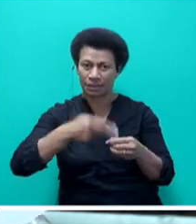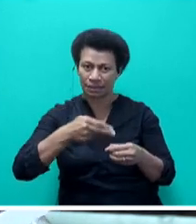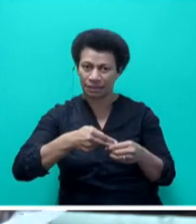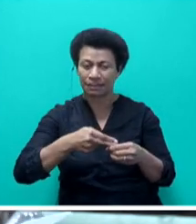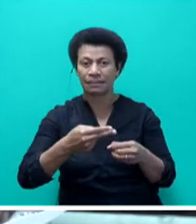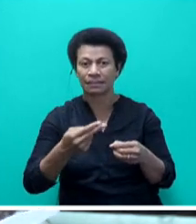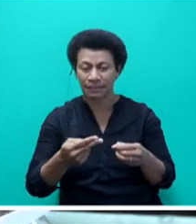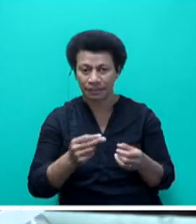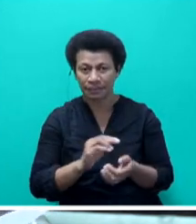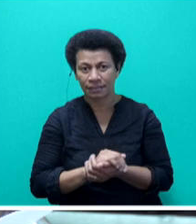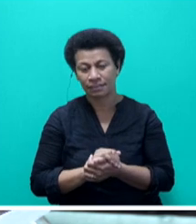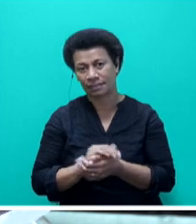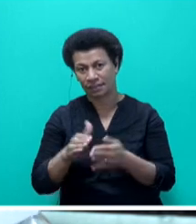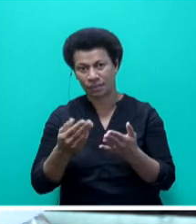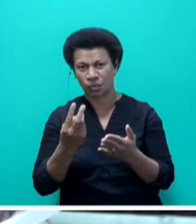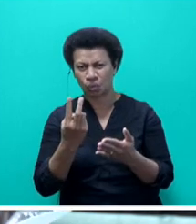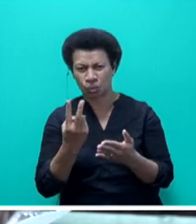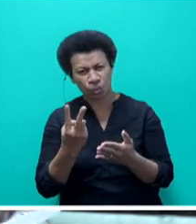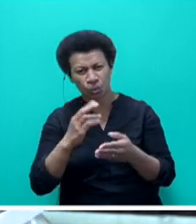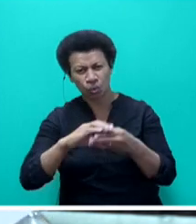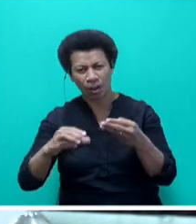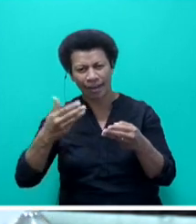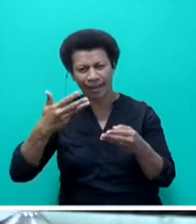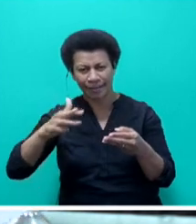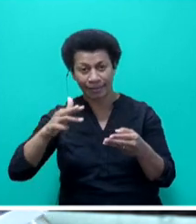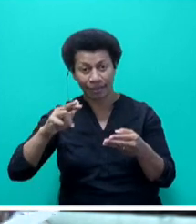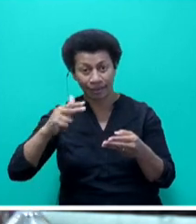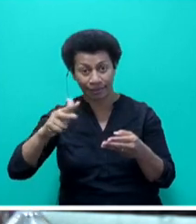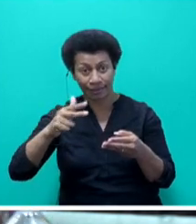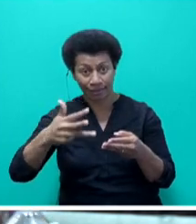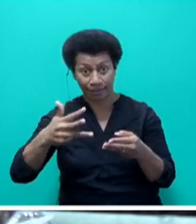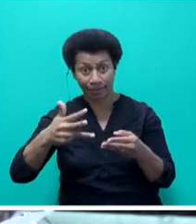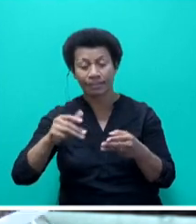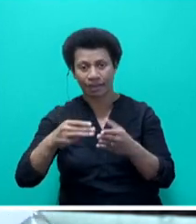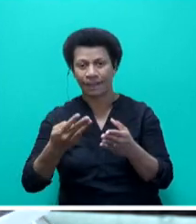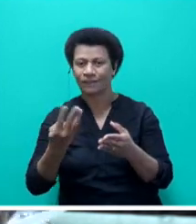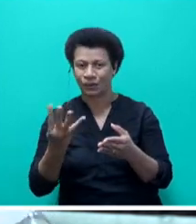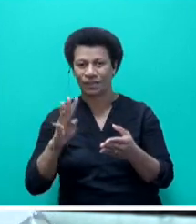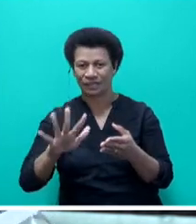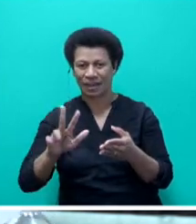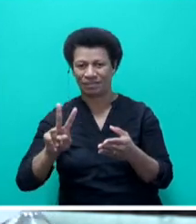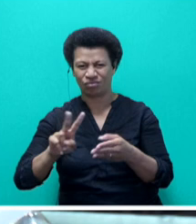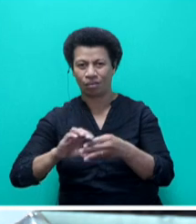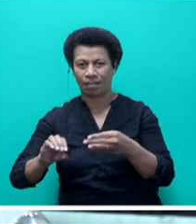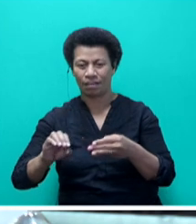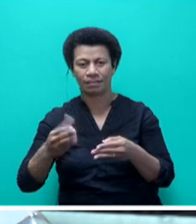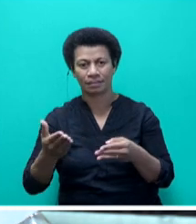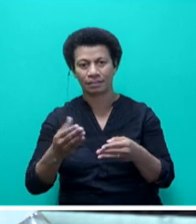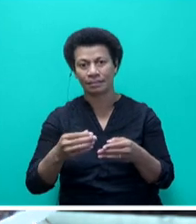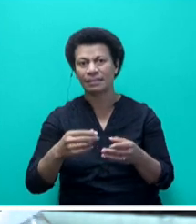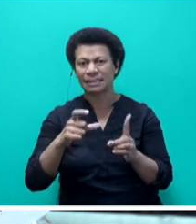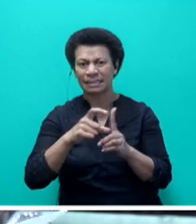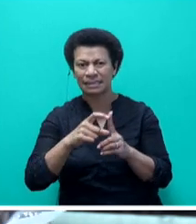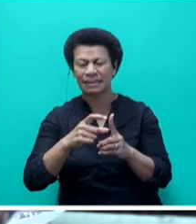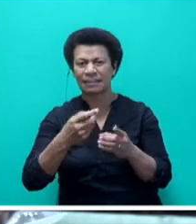$2.89. It will go down to $2.45. Diesel, which is currently $3